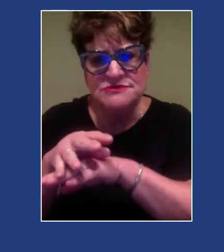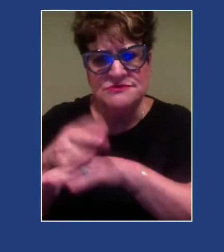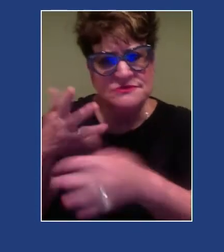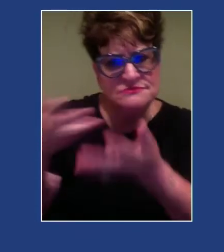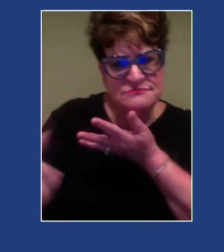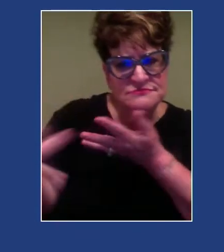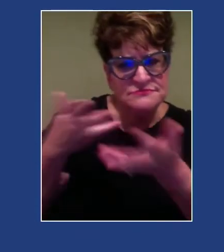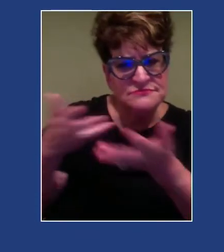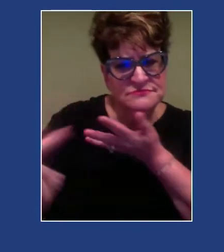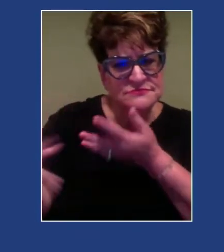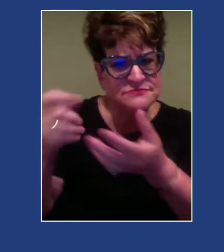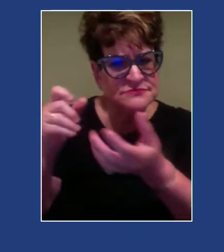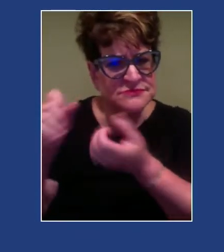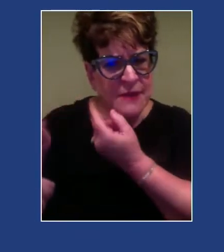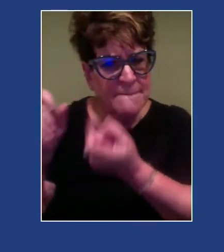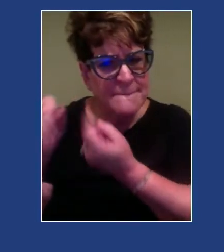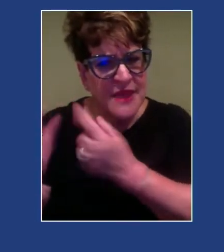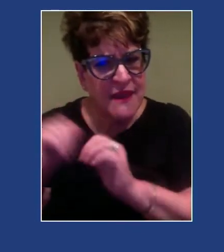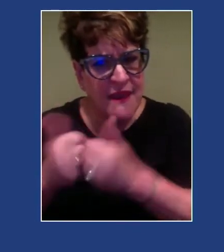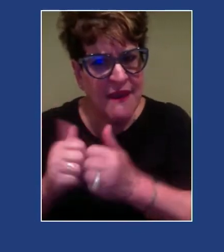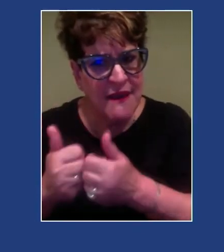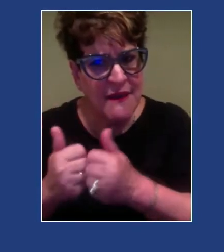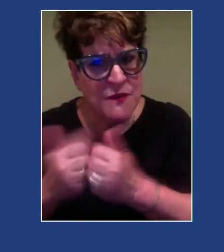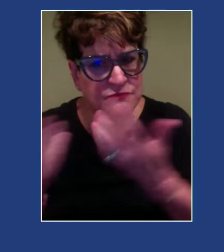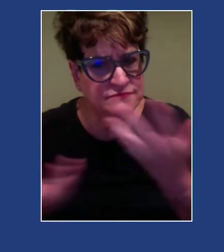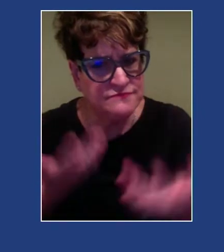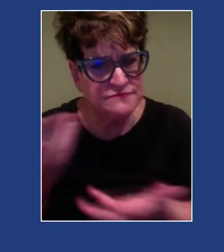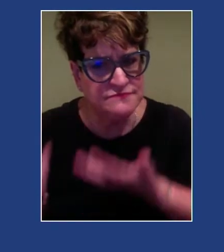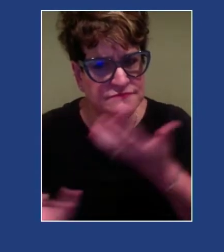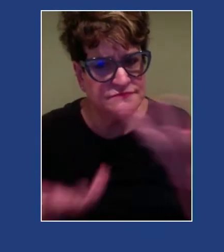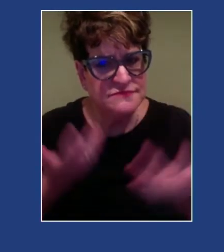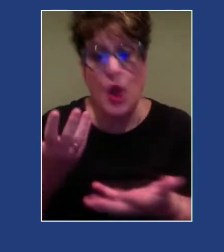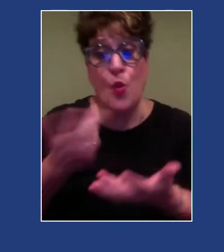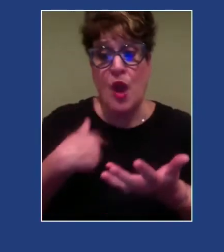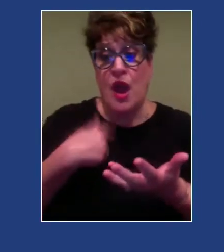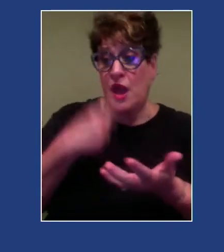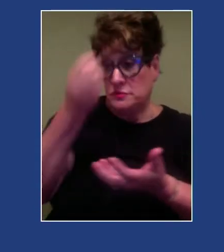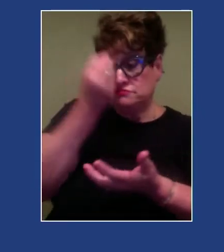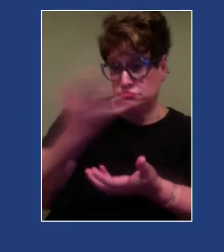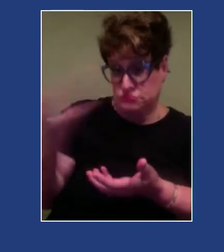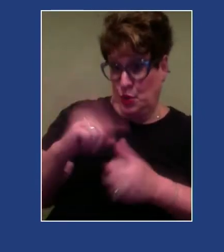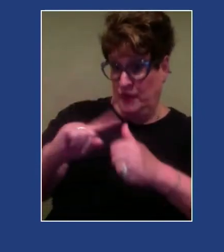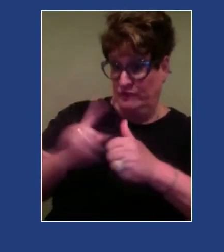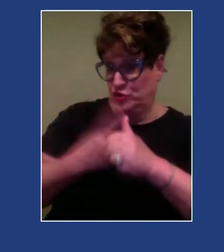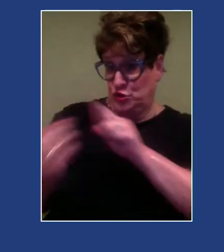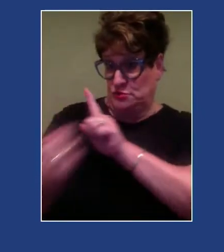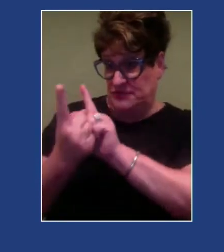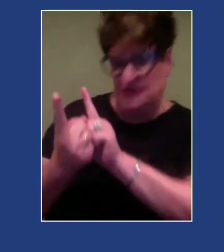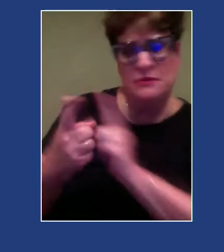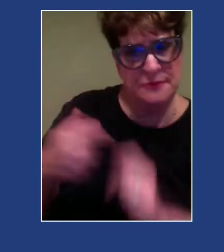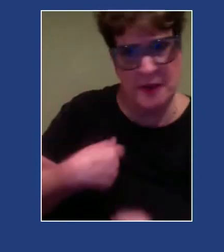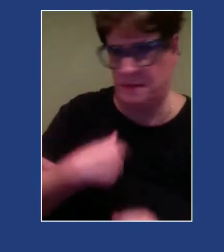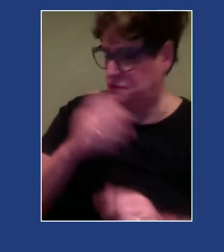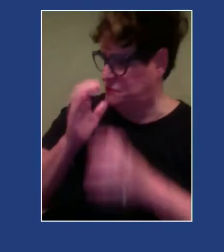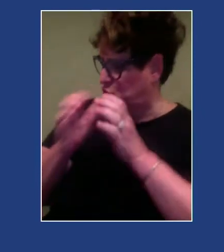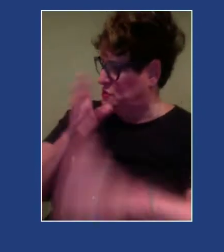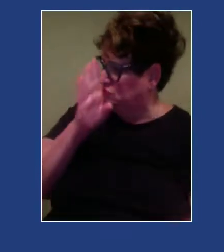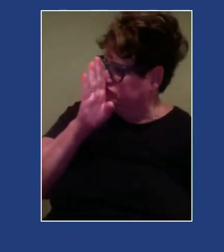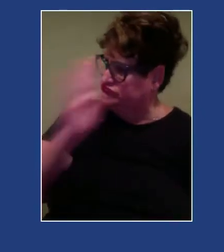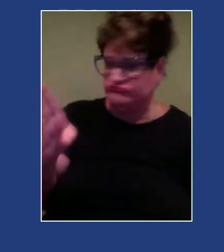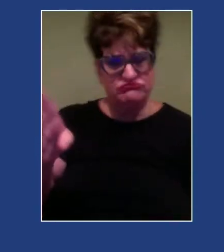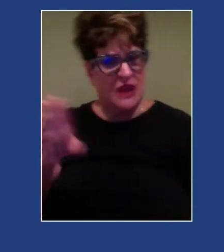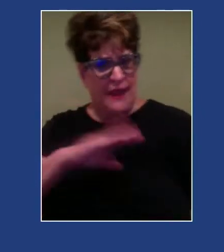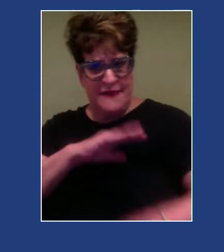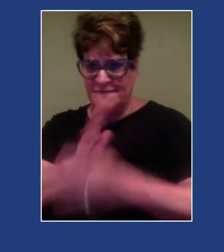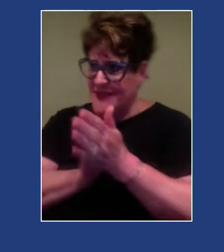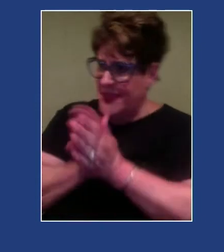right? I always let my clients know when we first start working together. I communicate very directly. I tend to have a lot of energy.